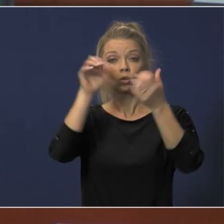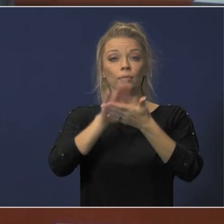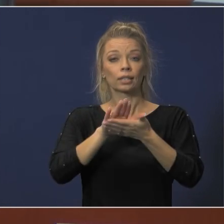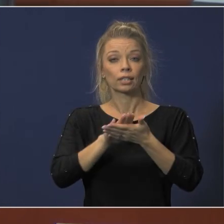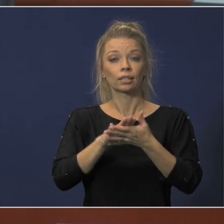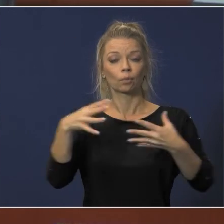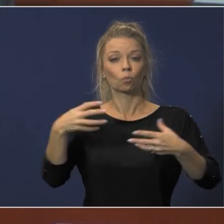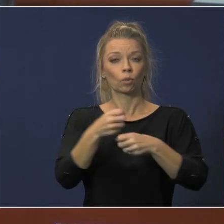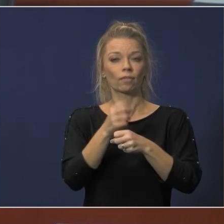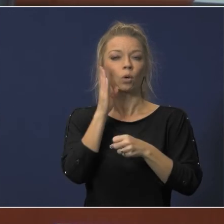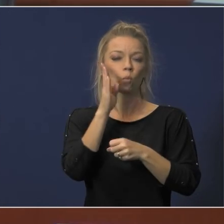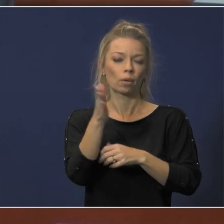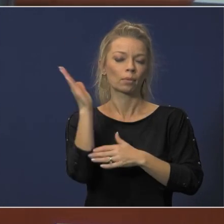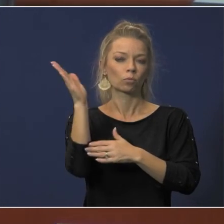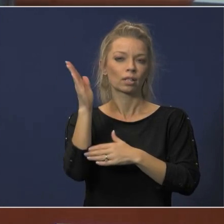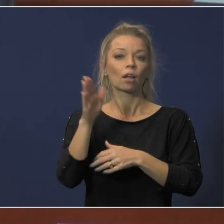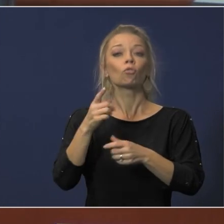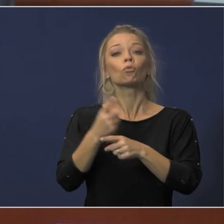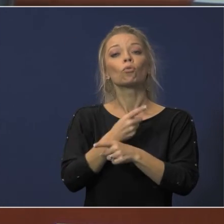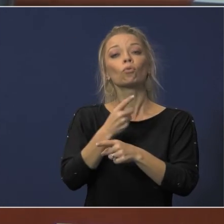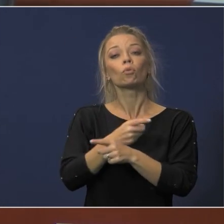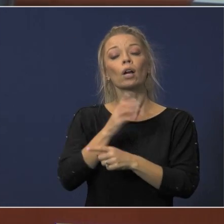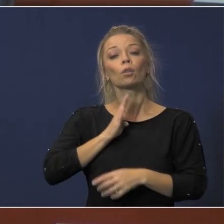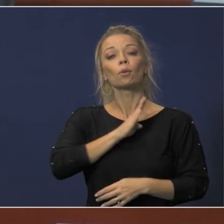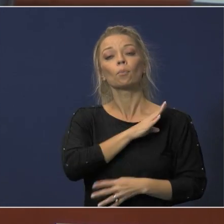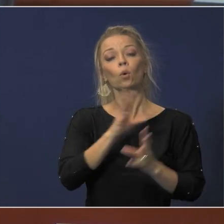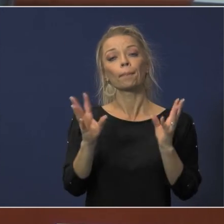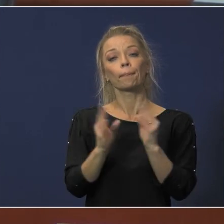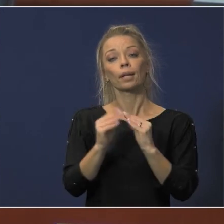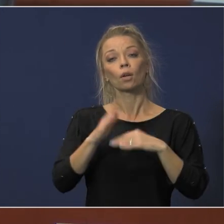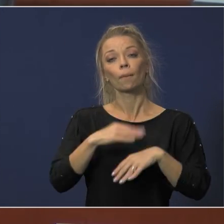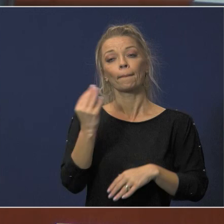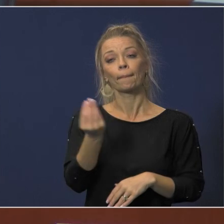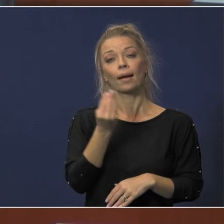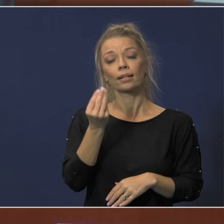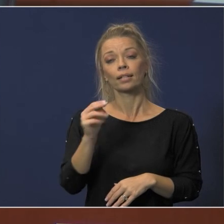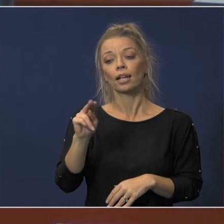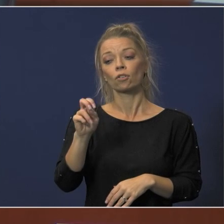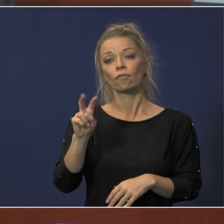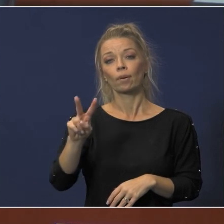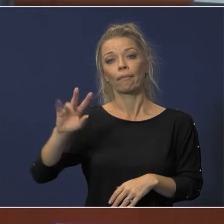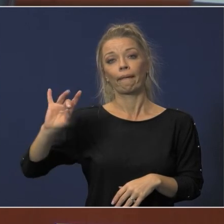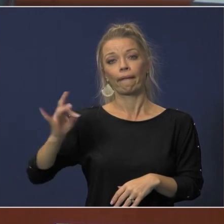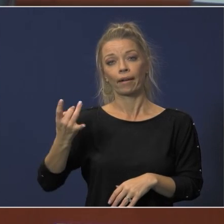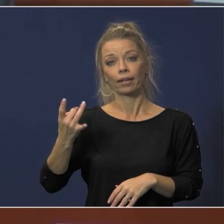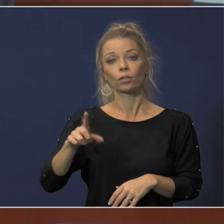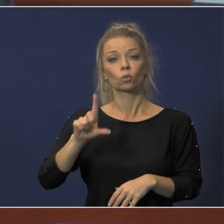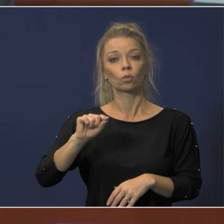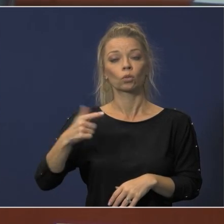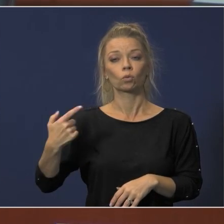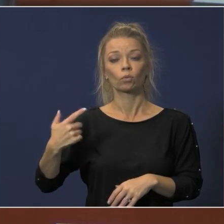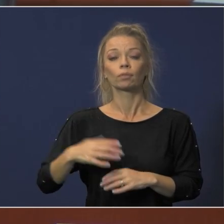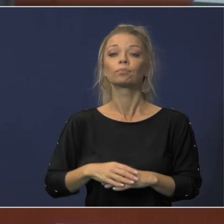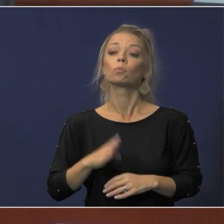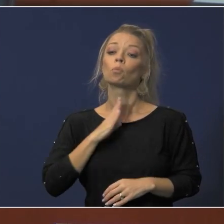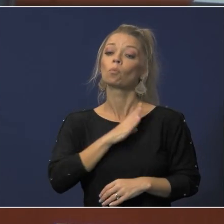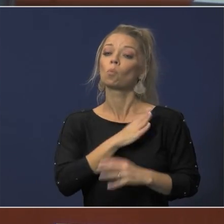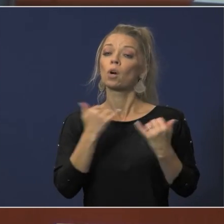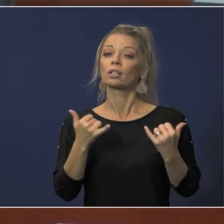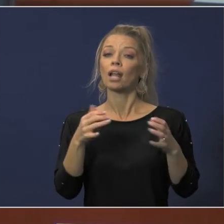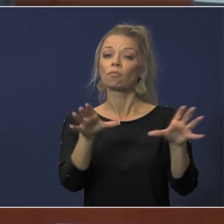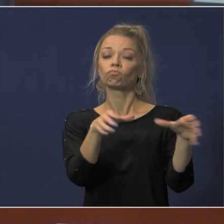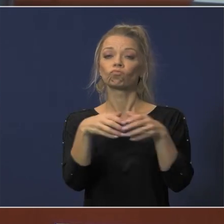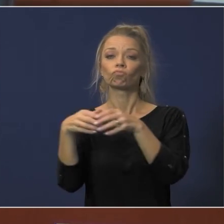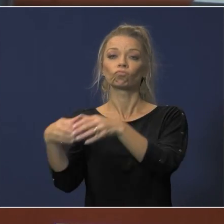agenda will be presented at the regular board meeting on monday november 8th 2021 the board will now move to closed